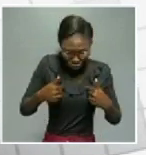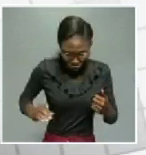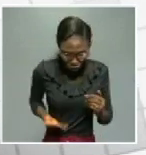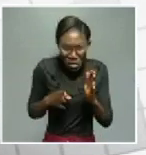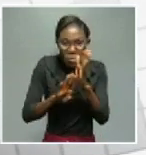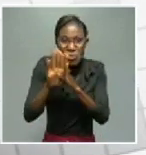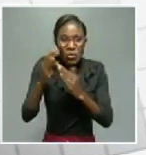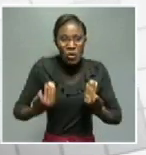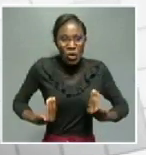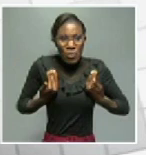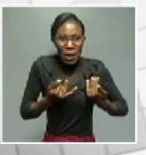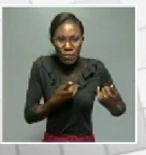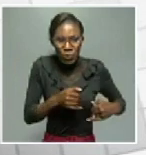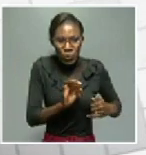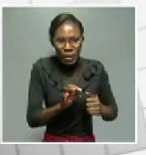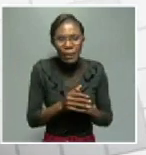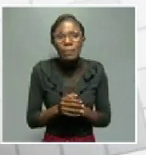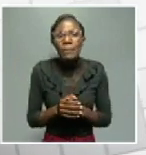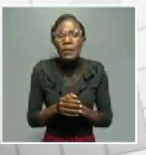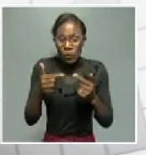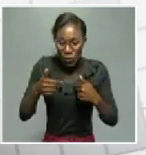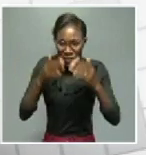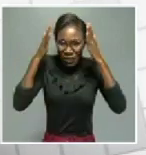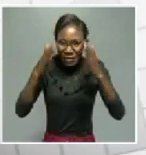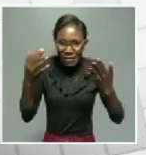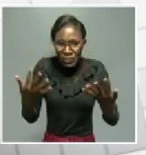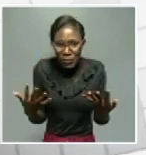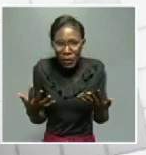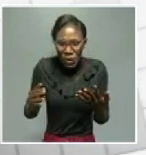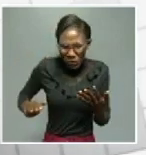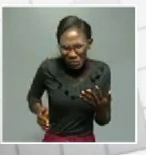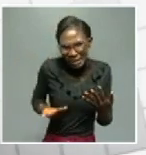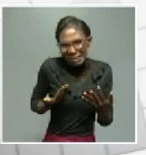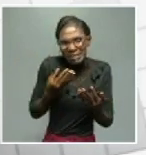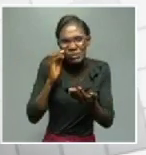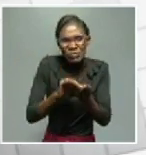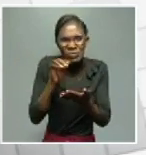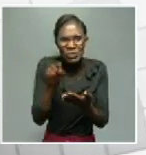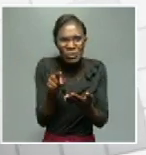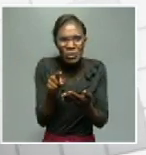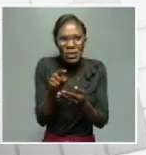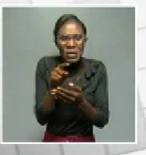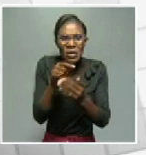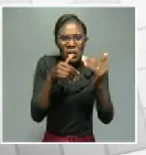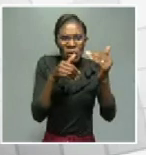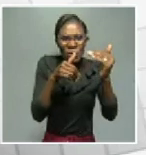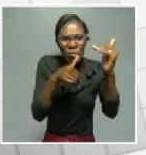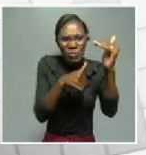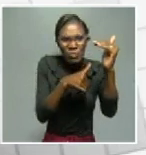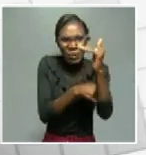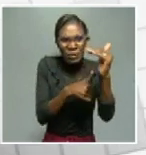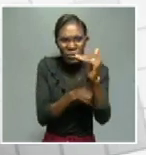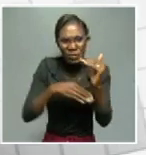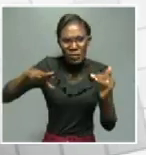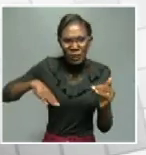and youth. What we are focusing on is to make sure that we put up a youth council that will be advising governor's office and regional council